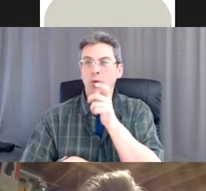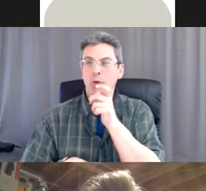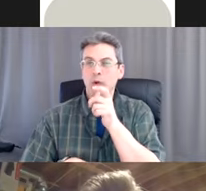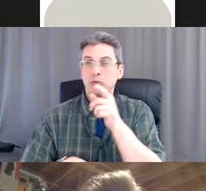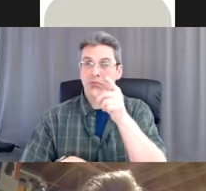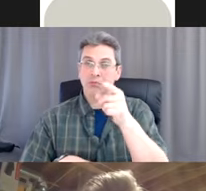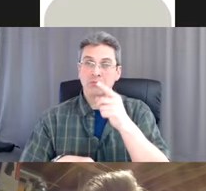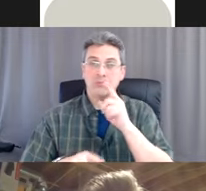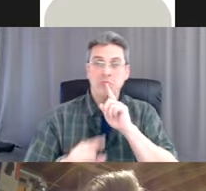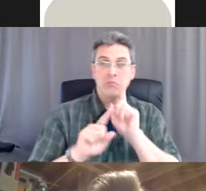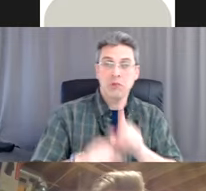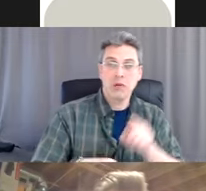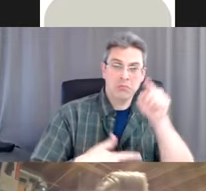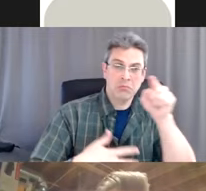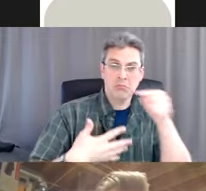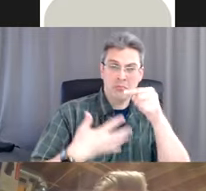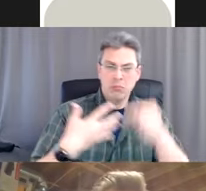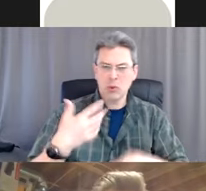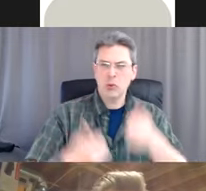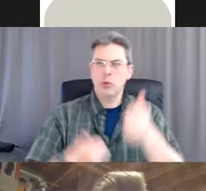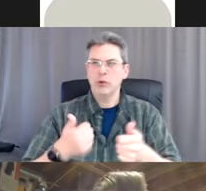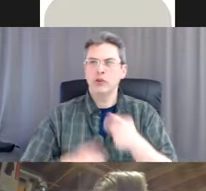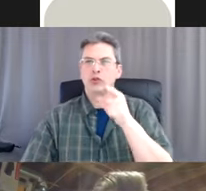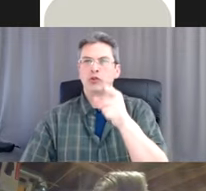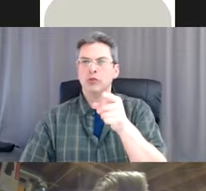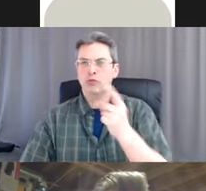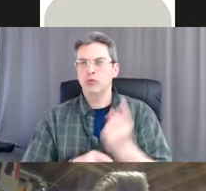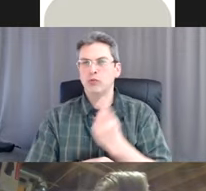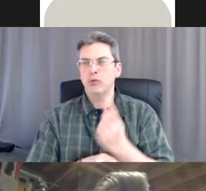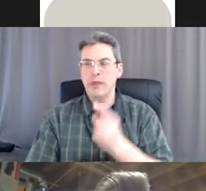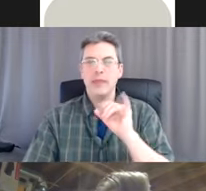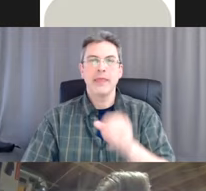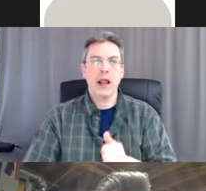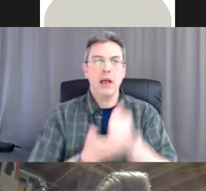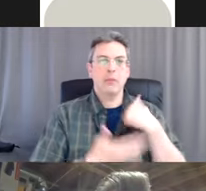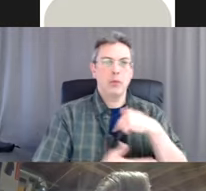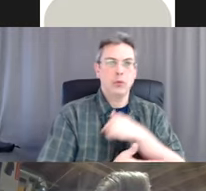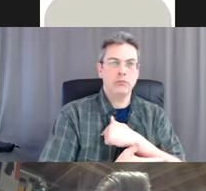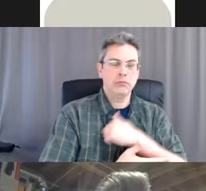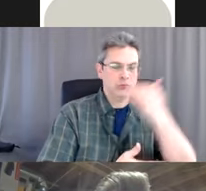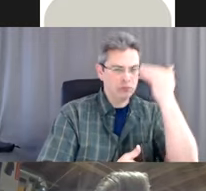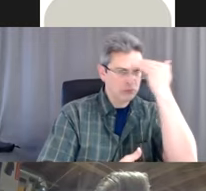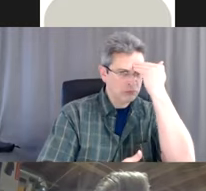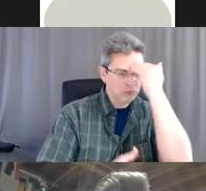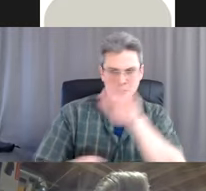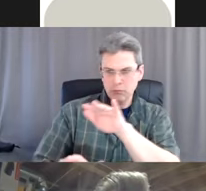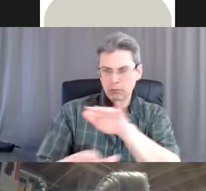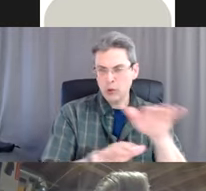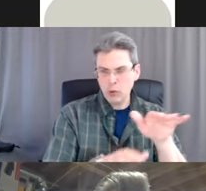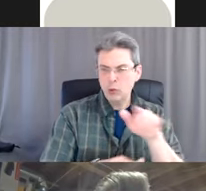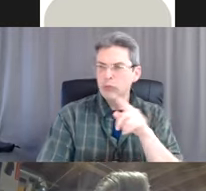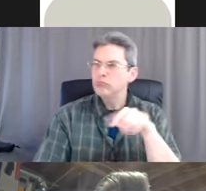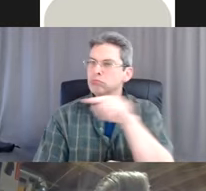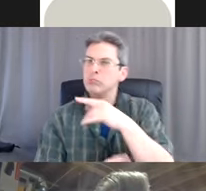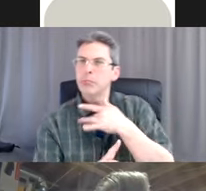which one of these categories fits you best, that's really helpful for us to know who's accessing our